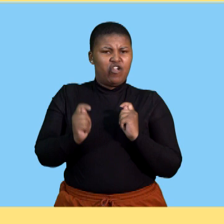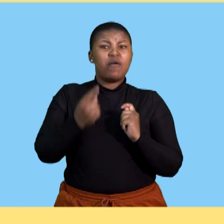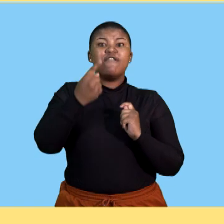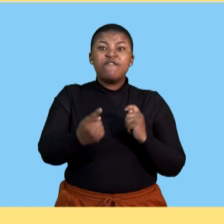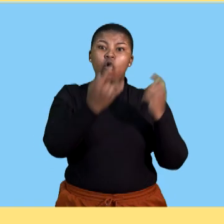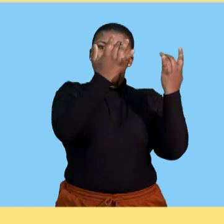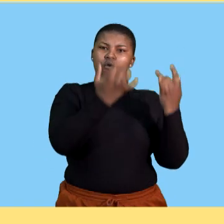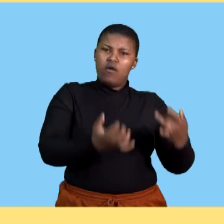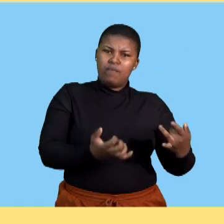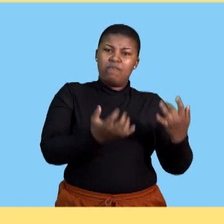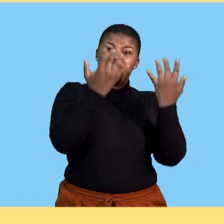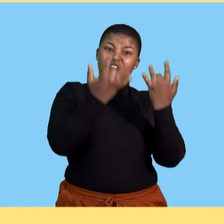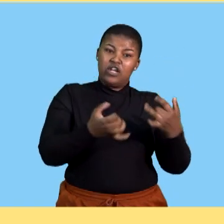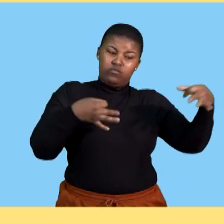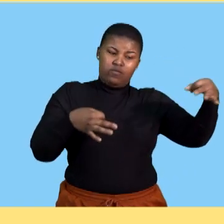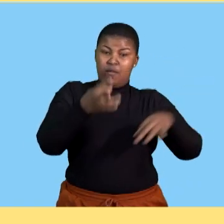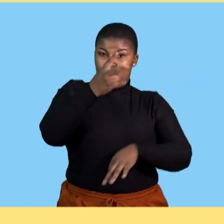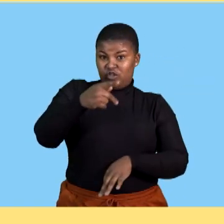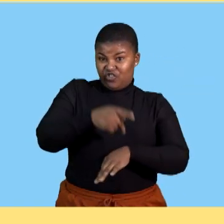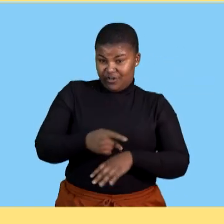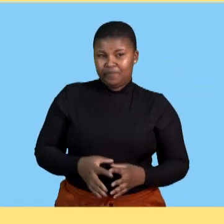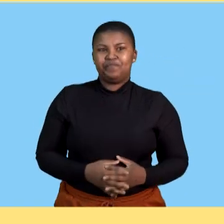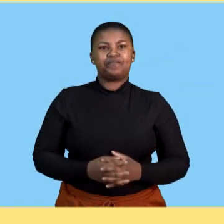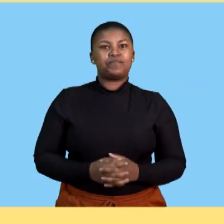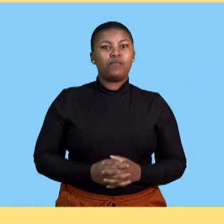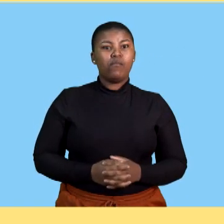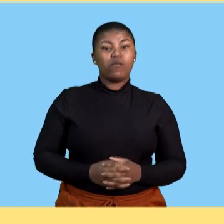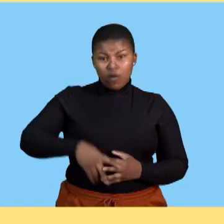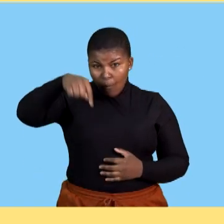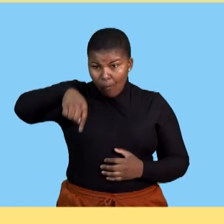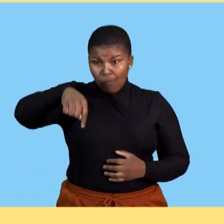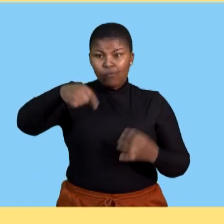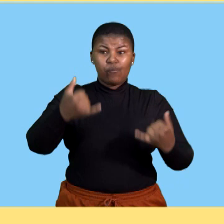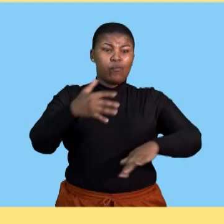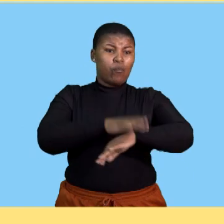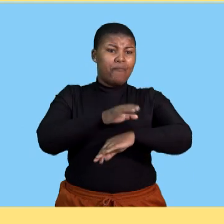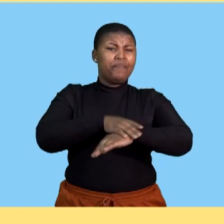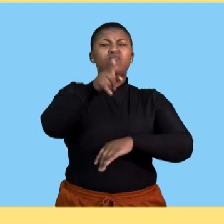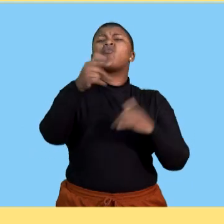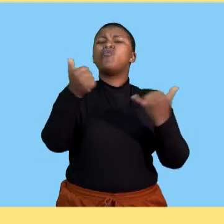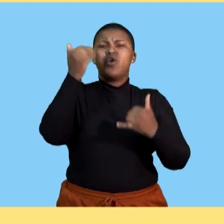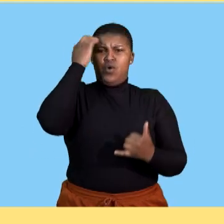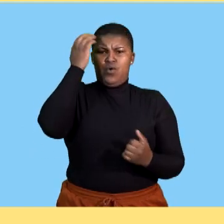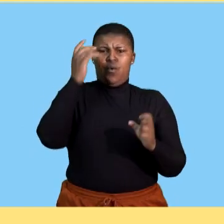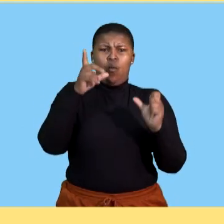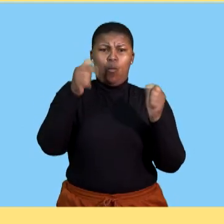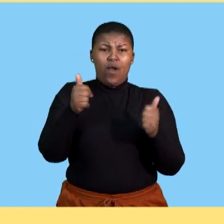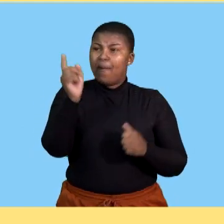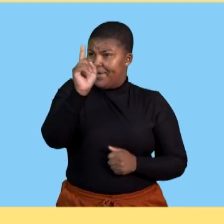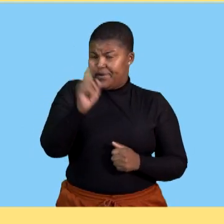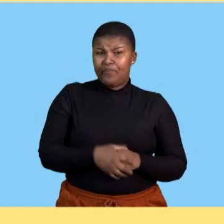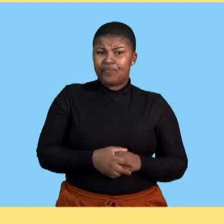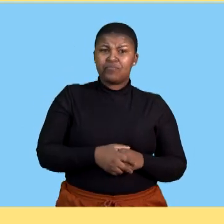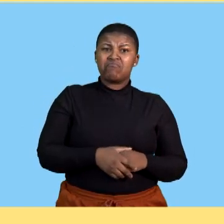to the statement of financial positions. At this point, you should already know